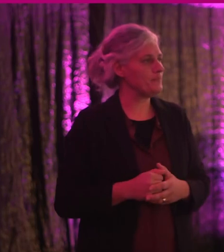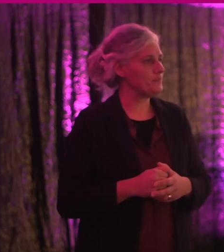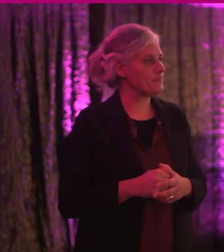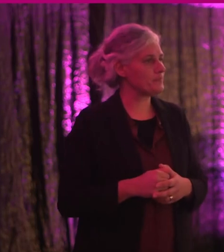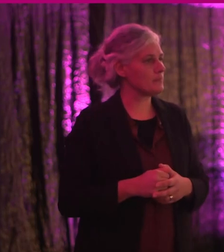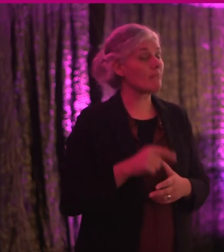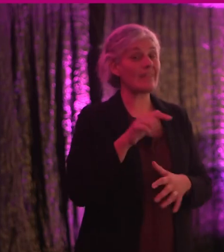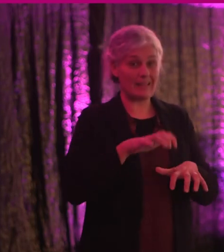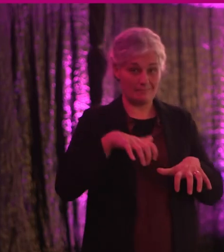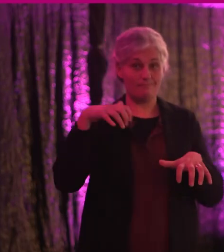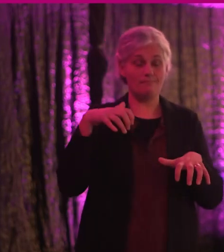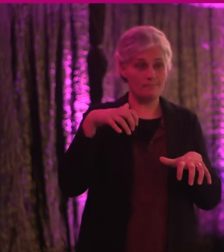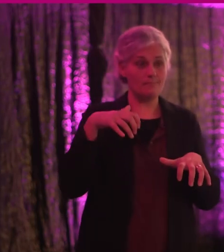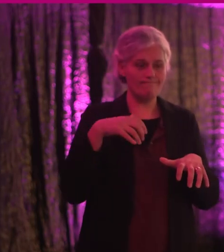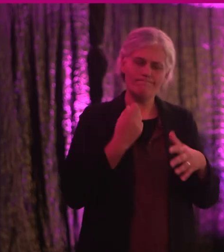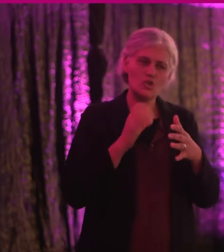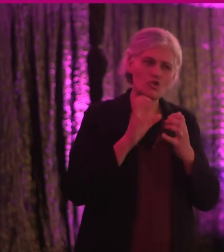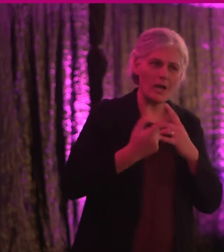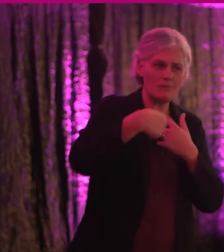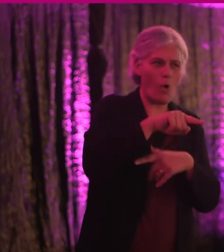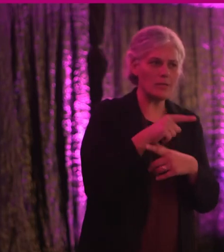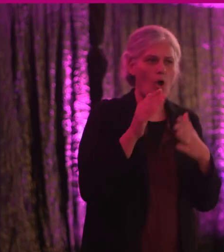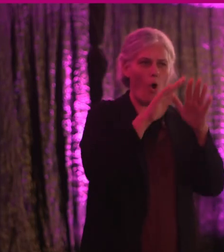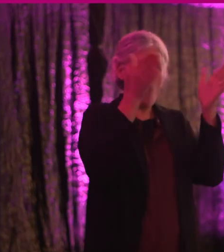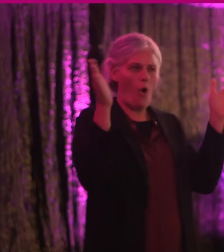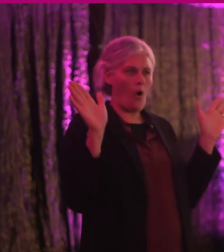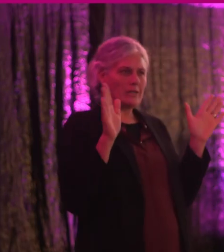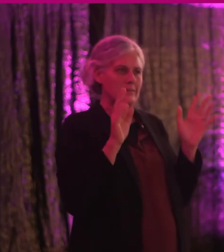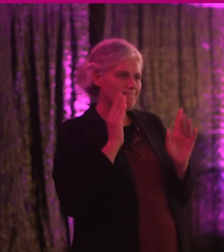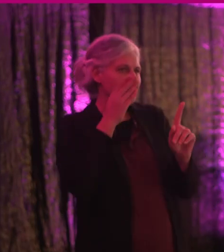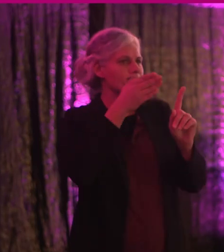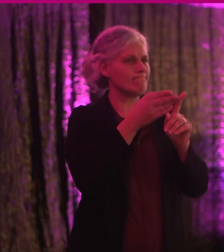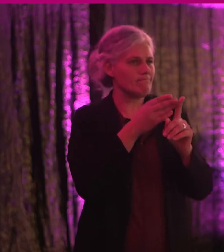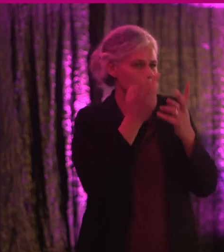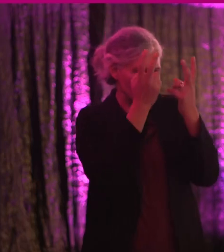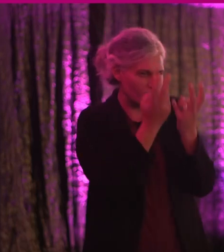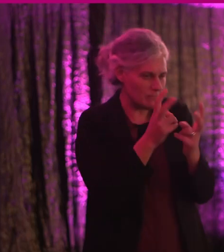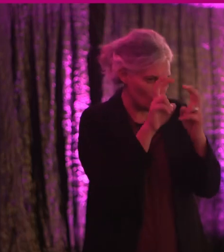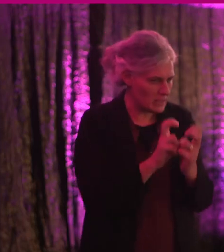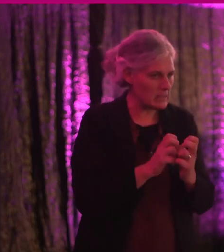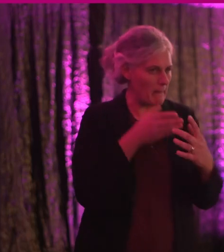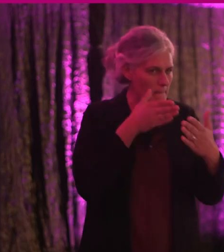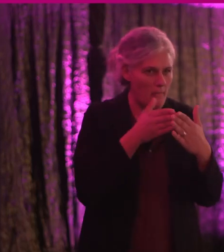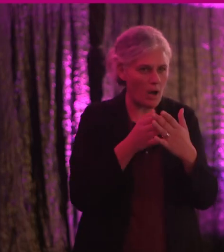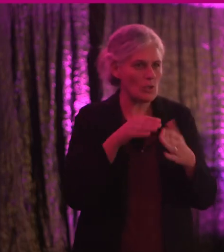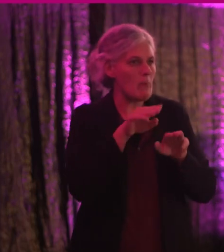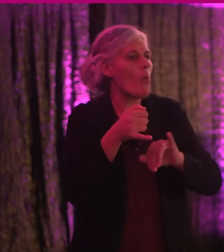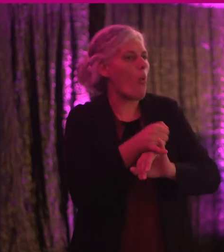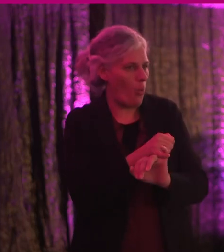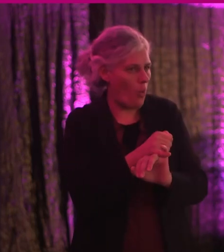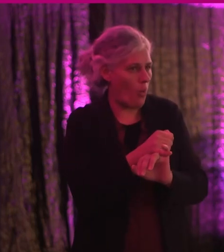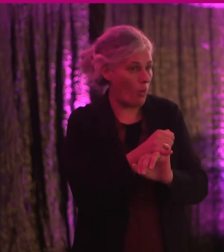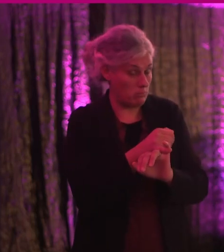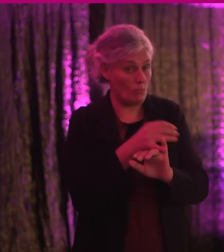This conference is an opportunity to take a holistic approach to examining the barriers facing disabled people who, despite